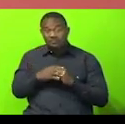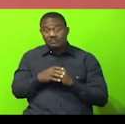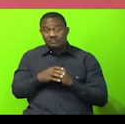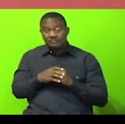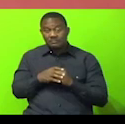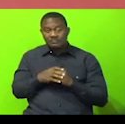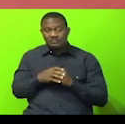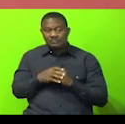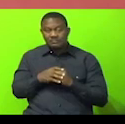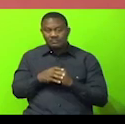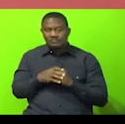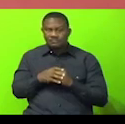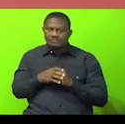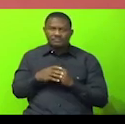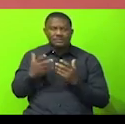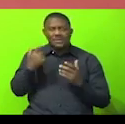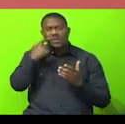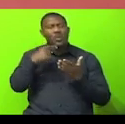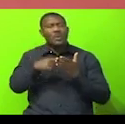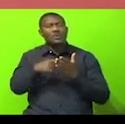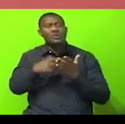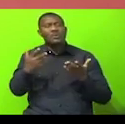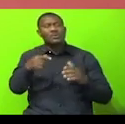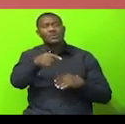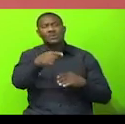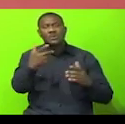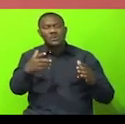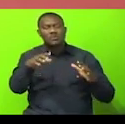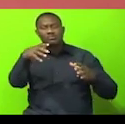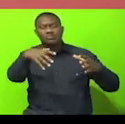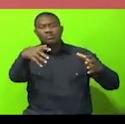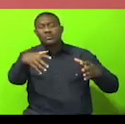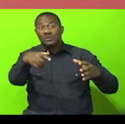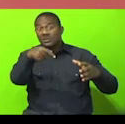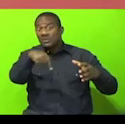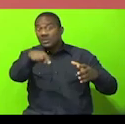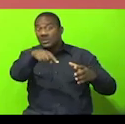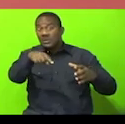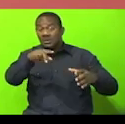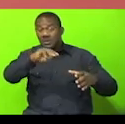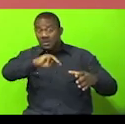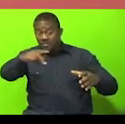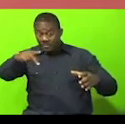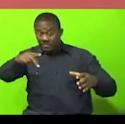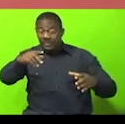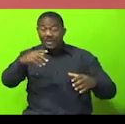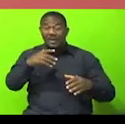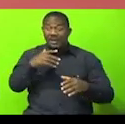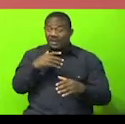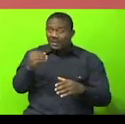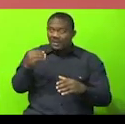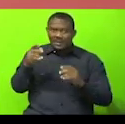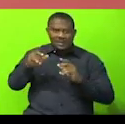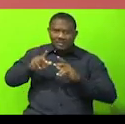question on the composition and constitution of Parliament, and having regard to the